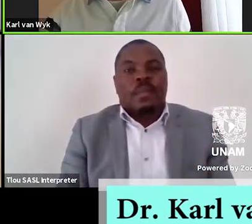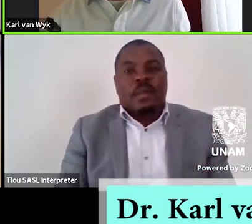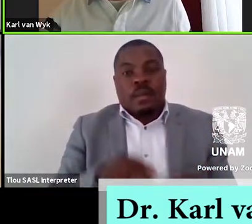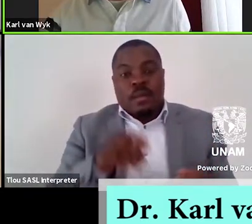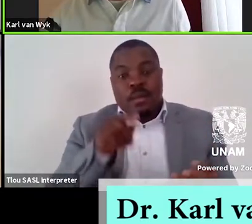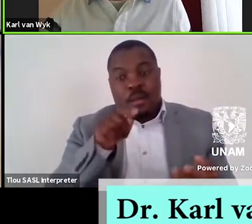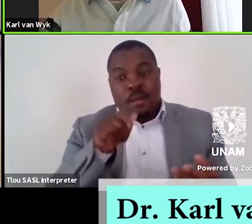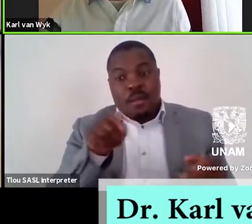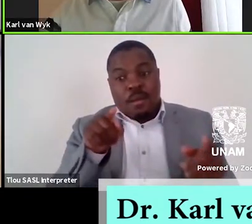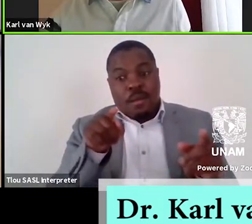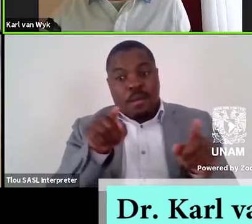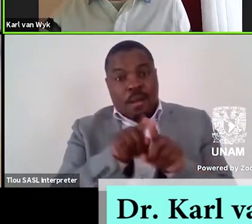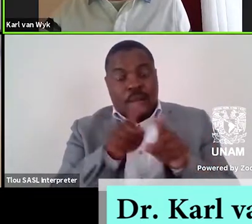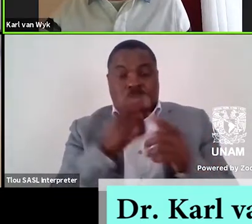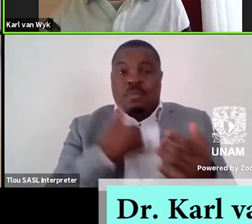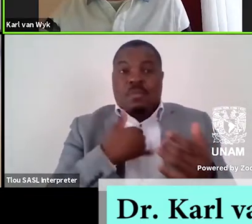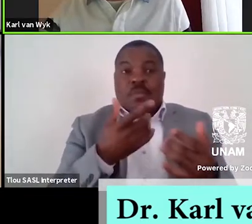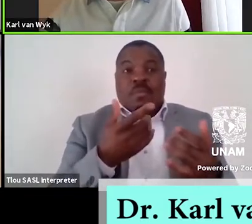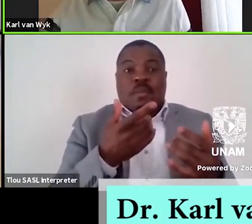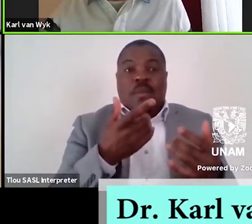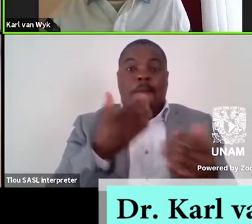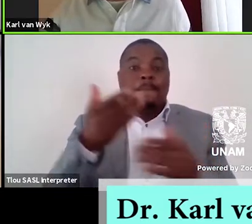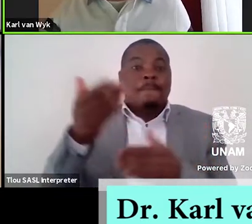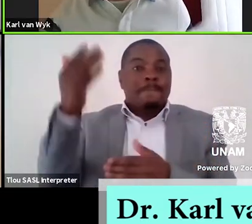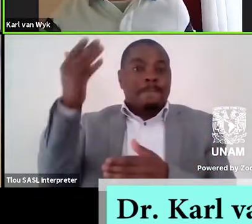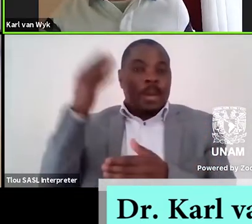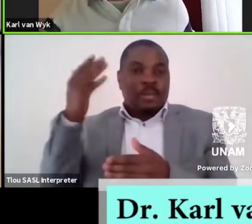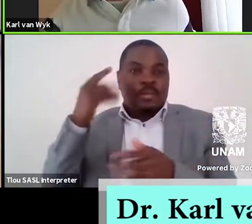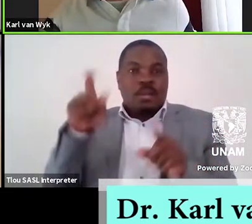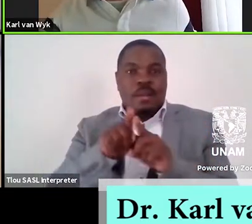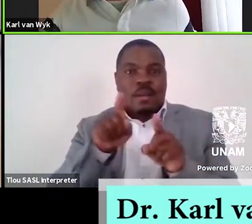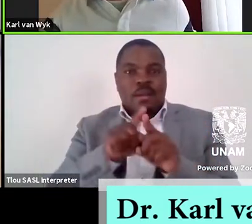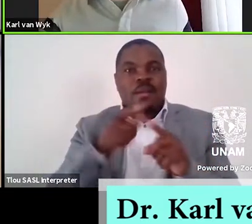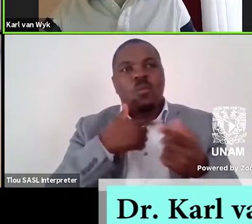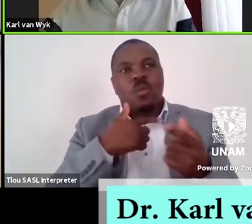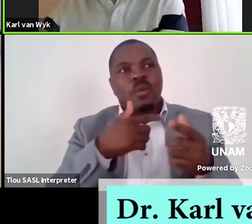which the backward glance is cast is a direpulsive landscape.